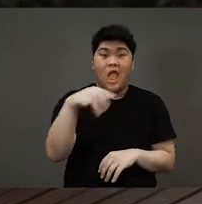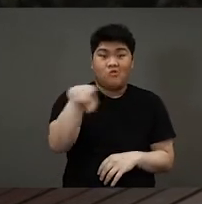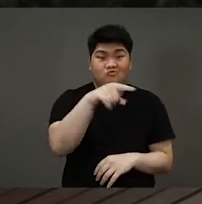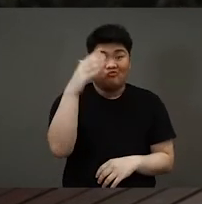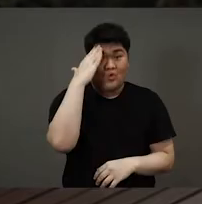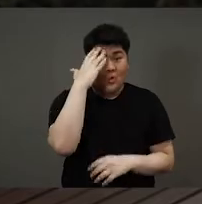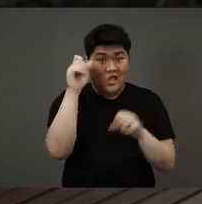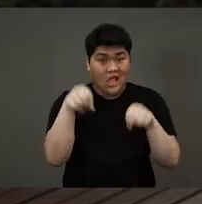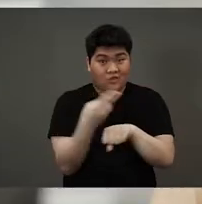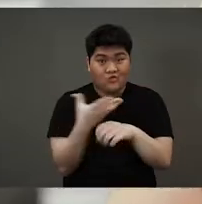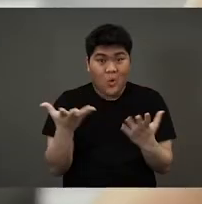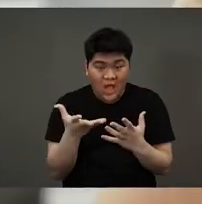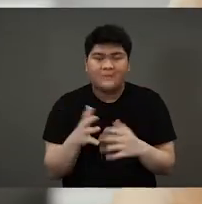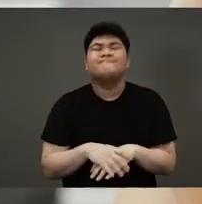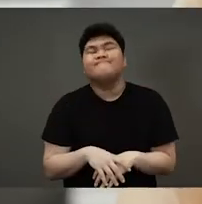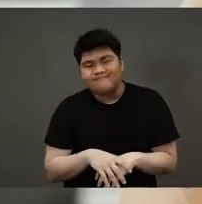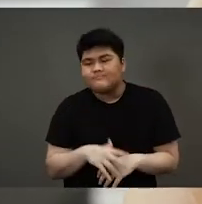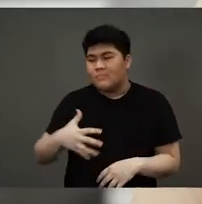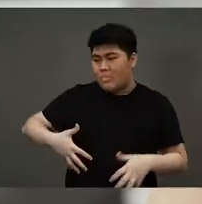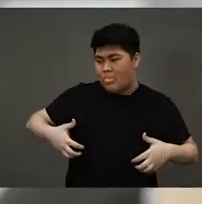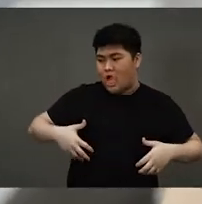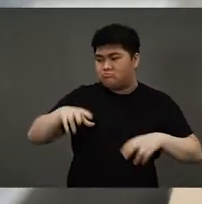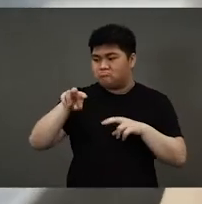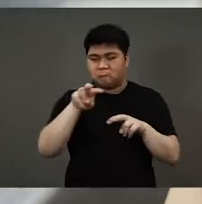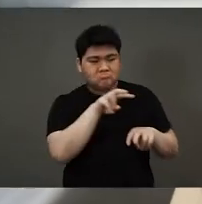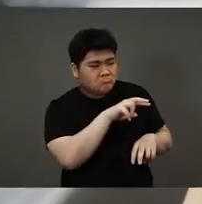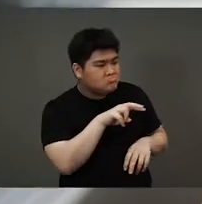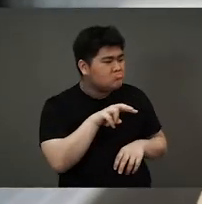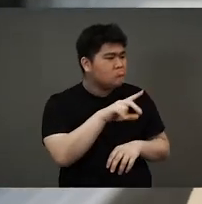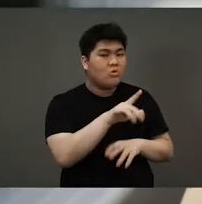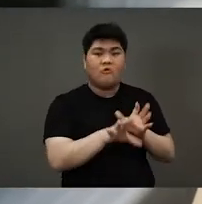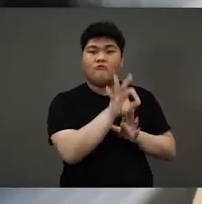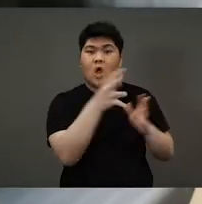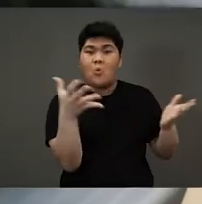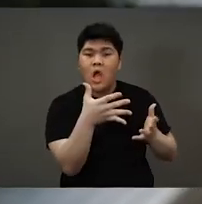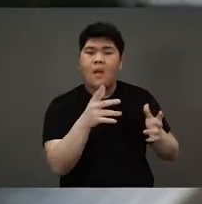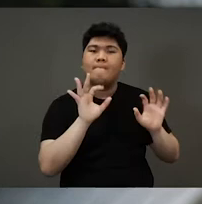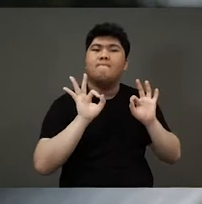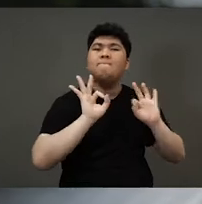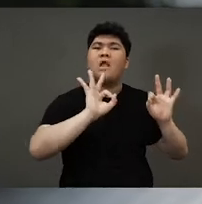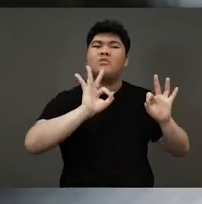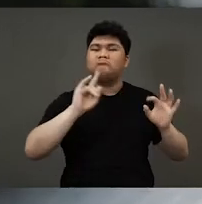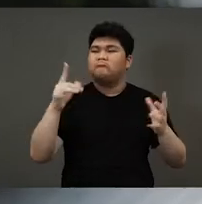build a bridge with? As monkey was looking around, he spotted something perfect and suitable for a bridge.